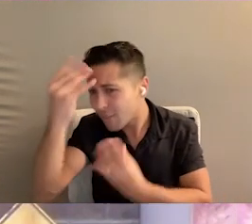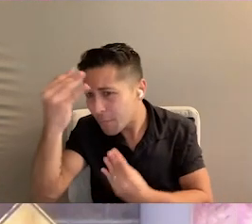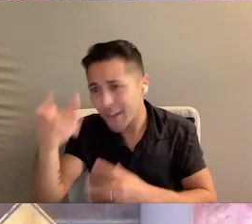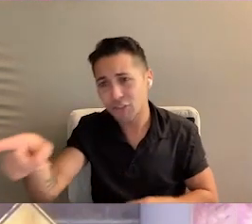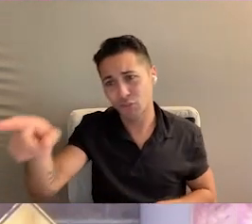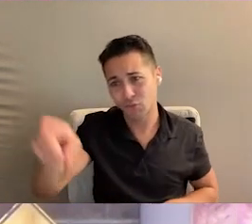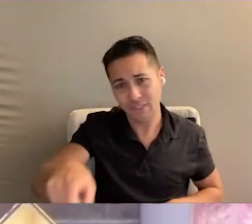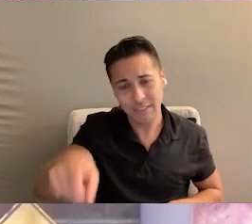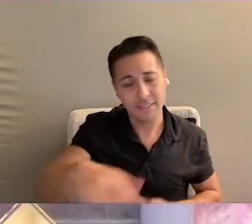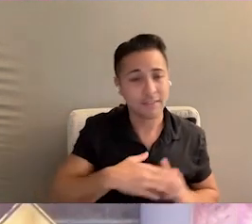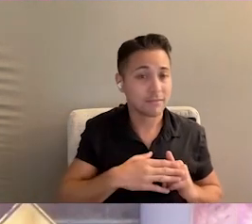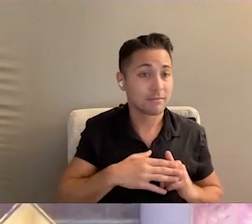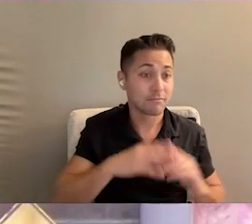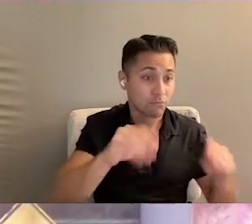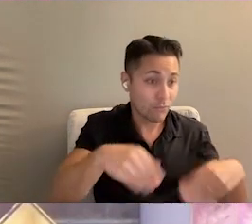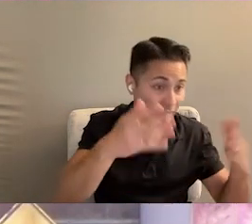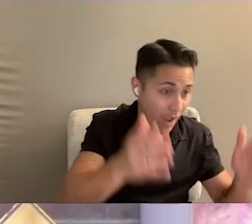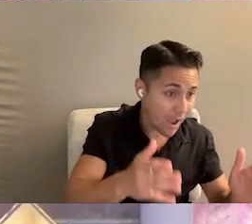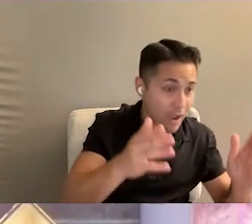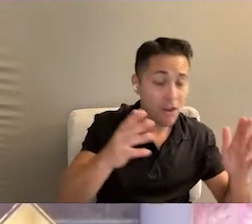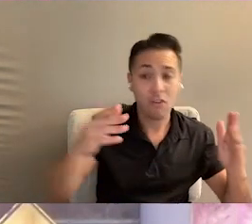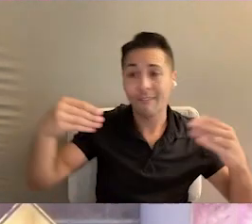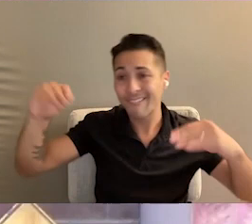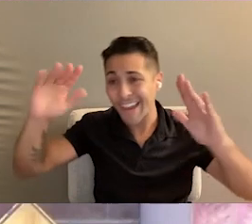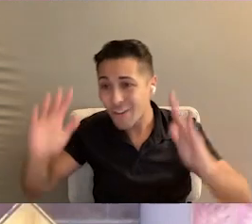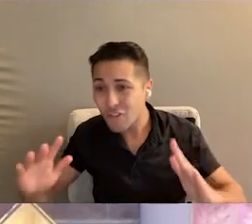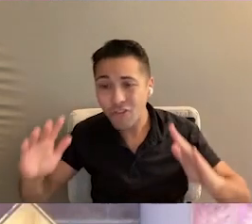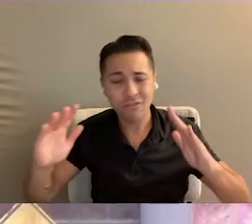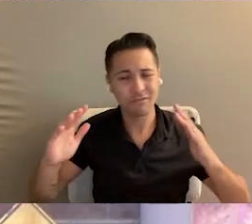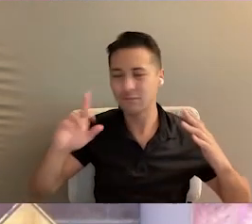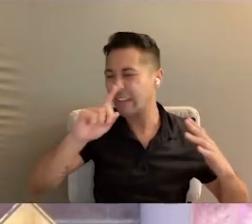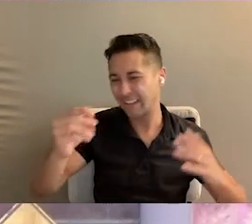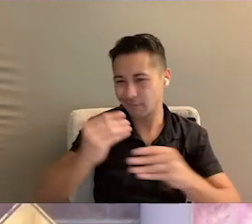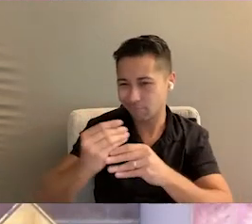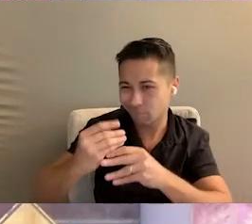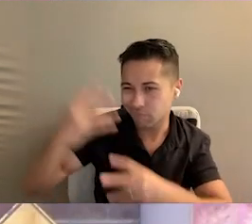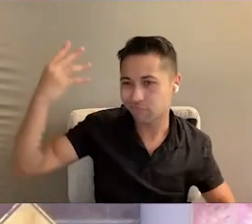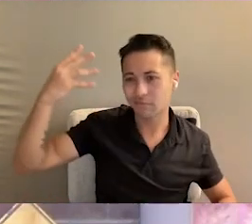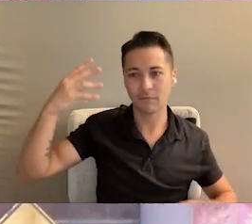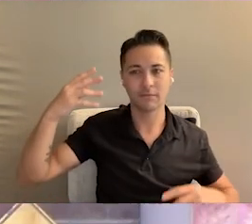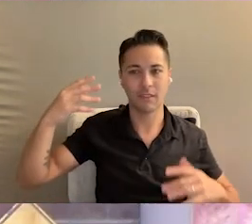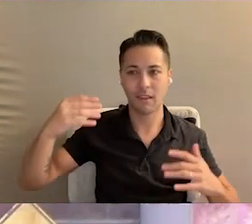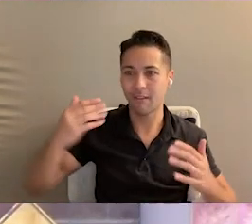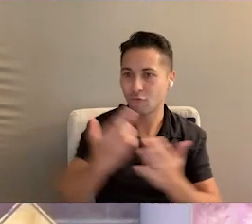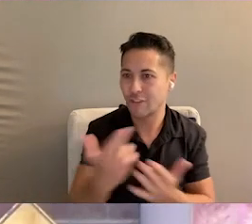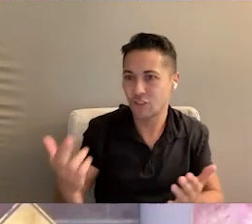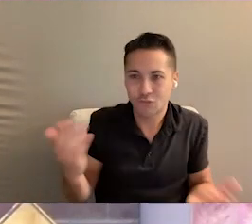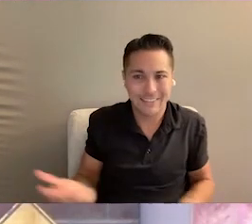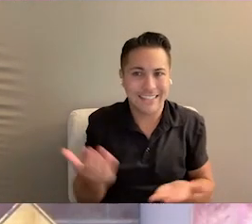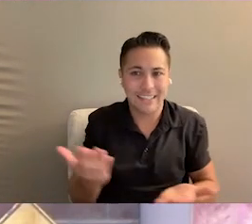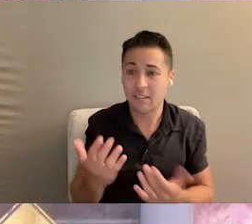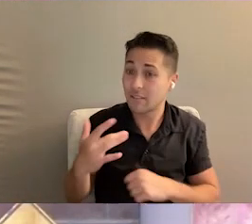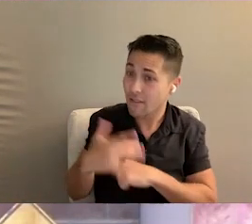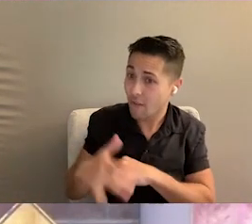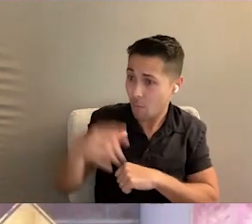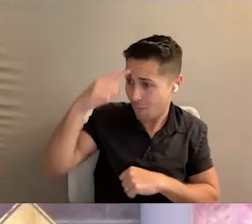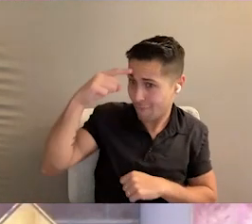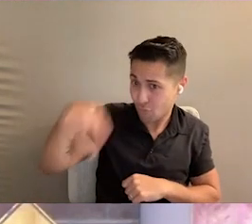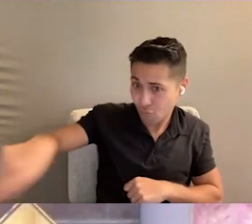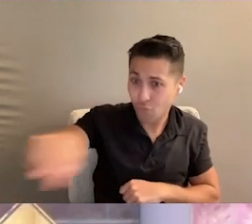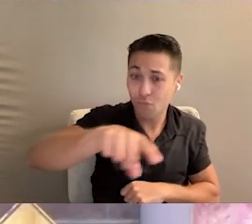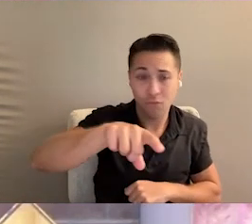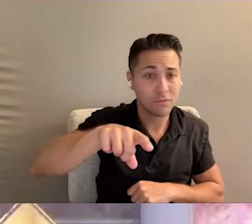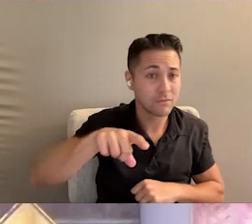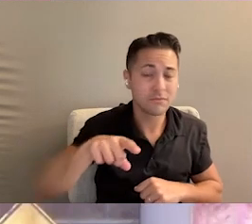you need. From providers to vendors, there's a wealth of resources here available to